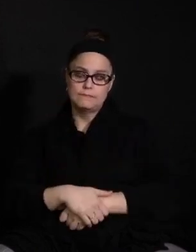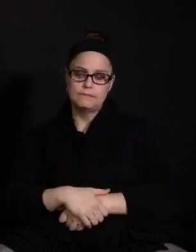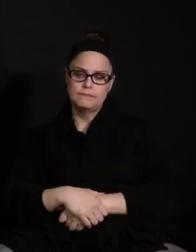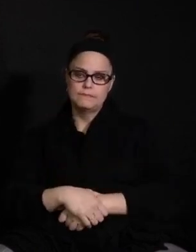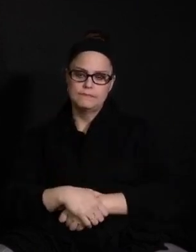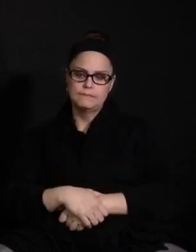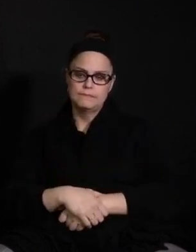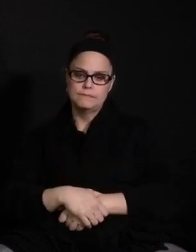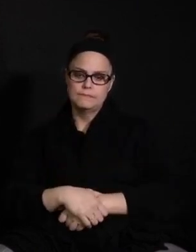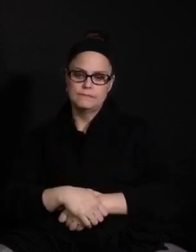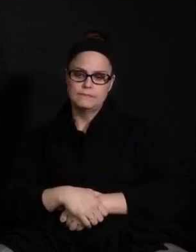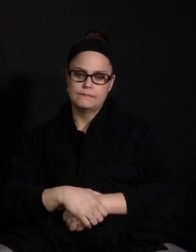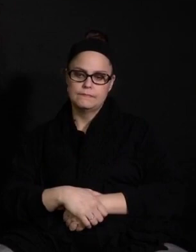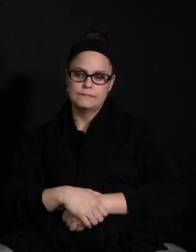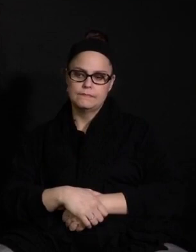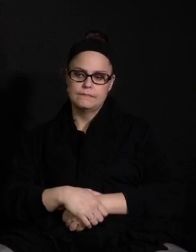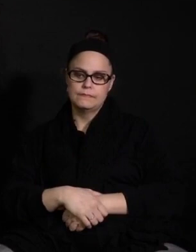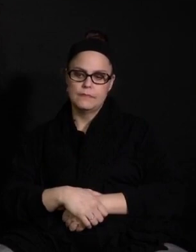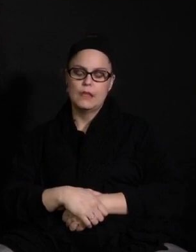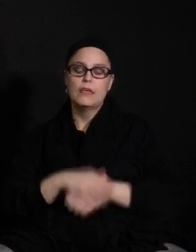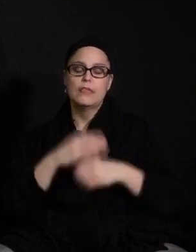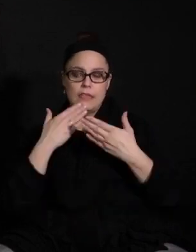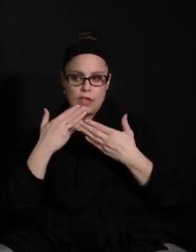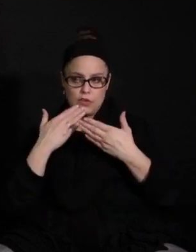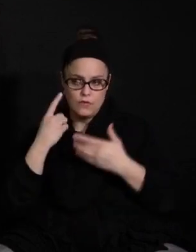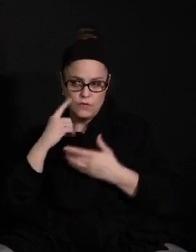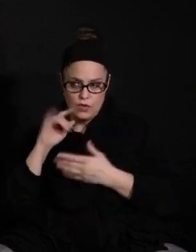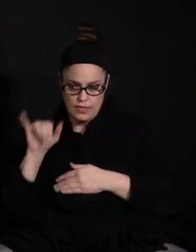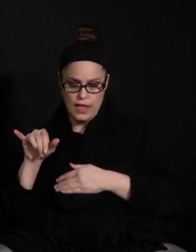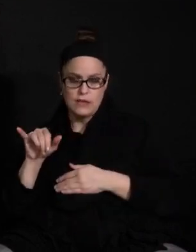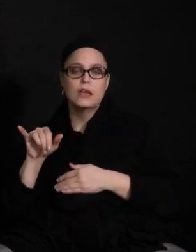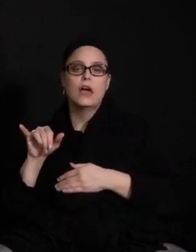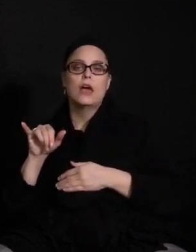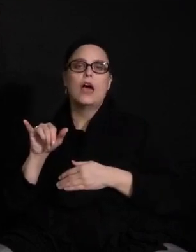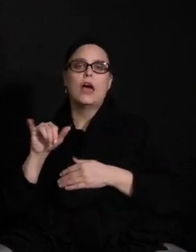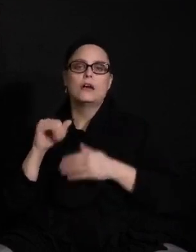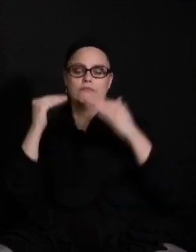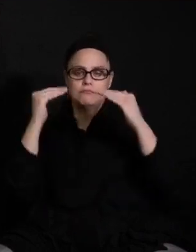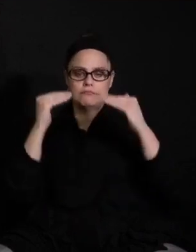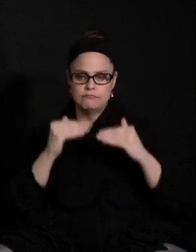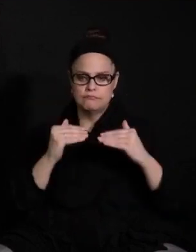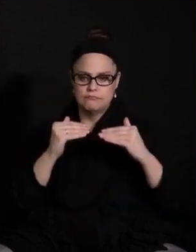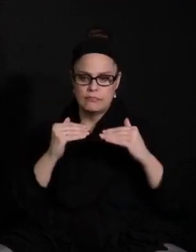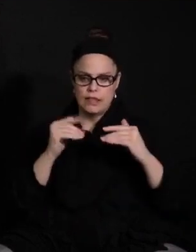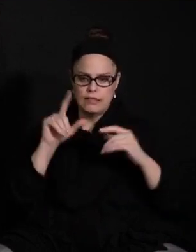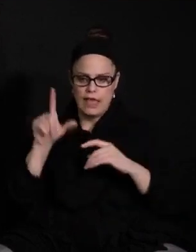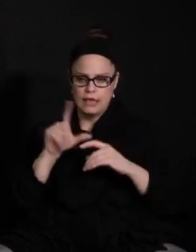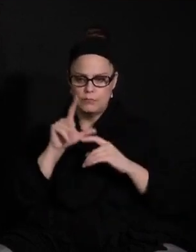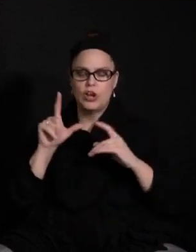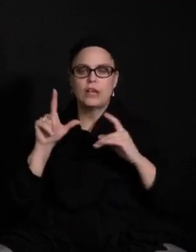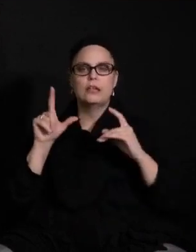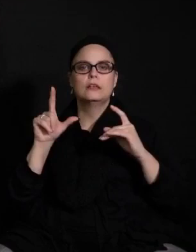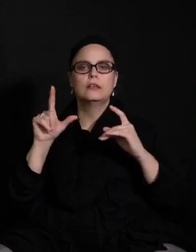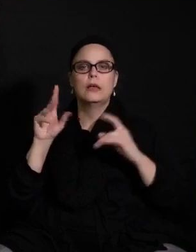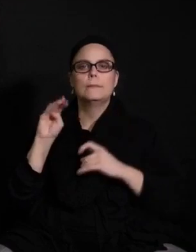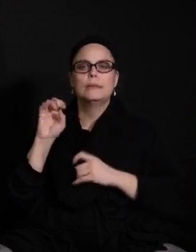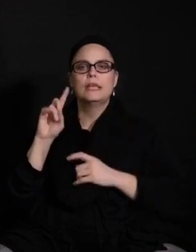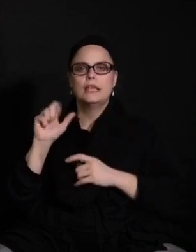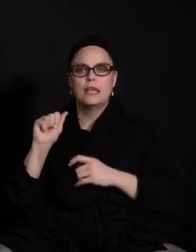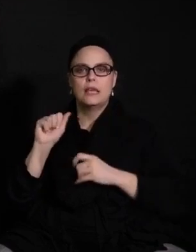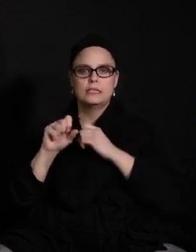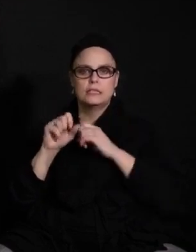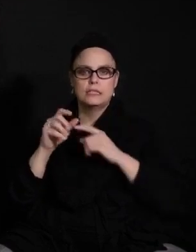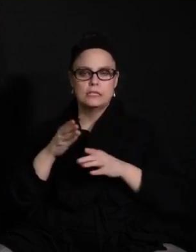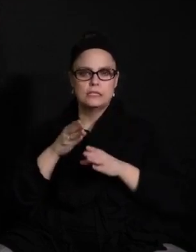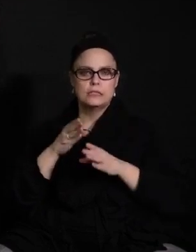Thank you, Dr. Chay. I'm going to move quickly here so I can get through a bunch of these. Ansult Library Media Specialist at Dayton's Bluff. How can an